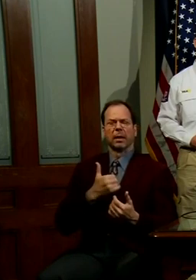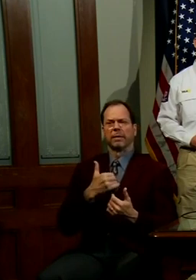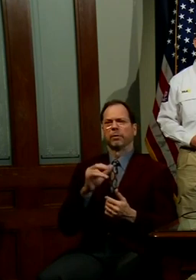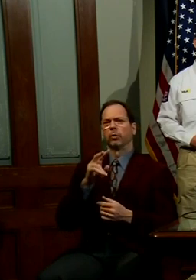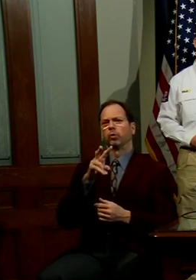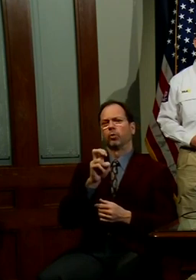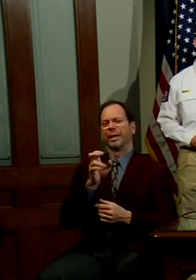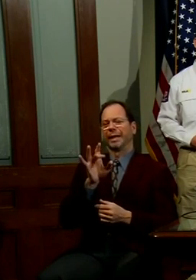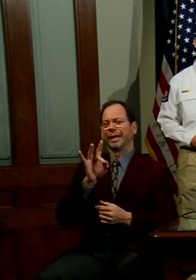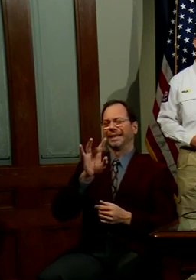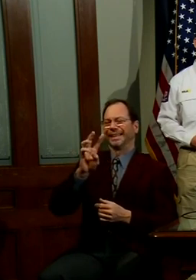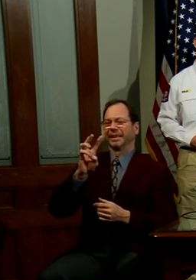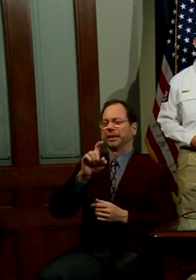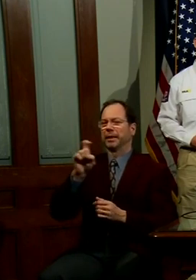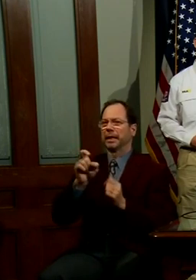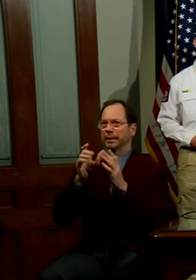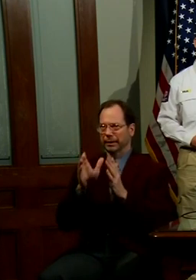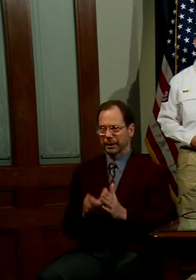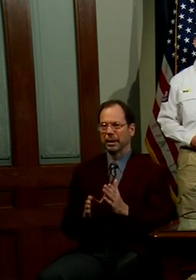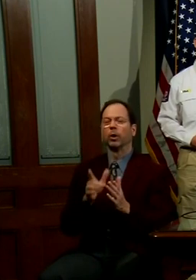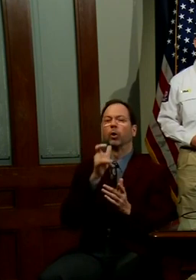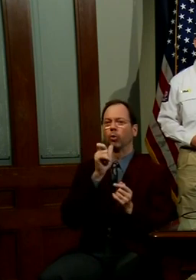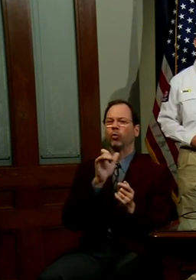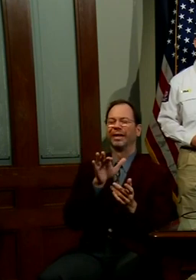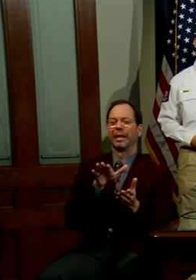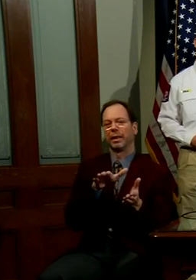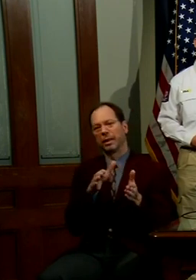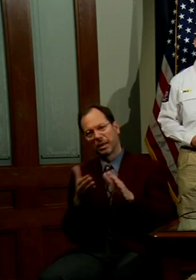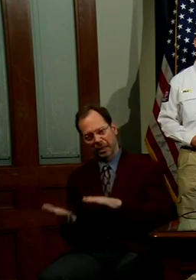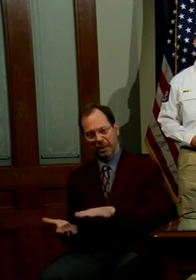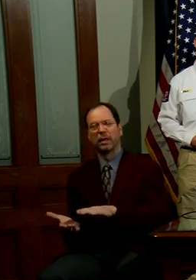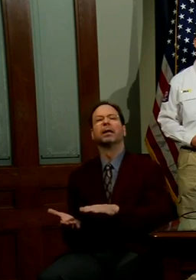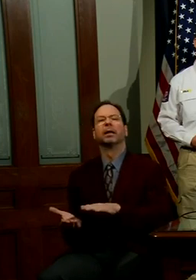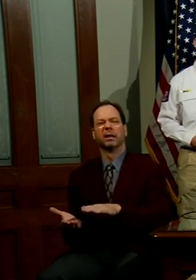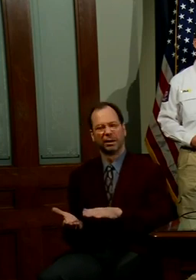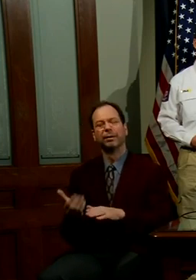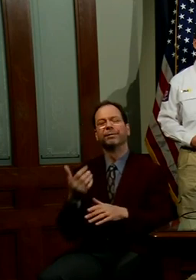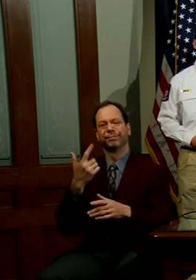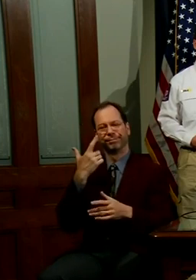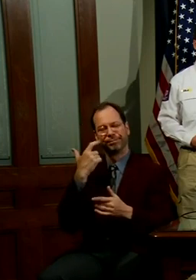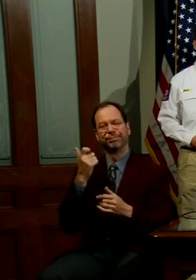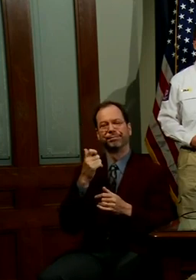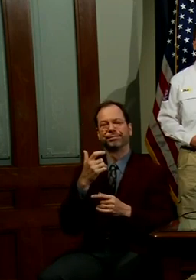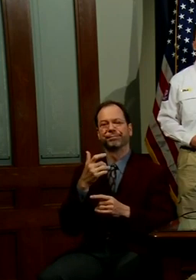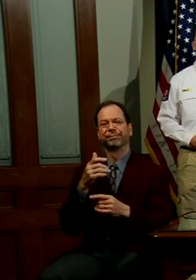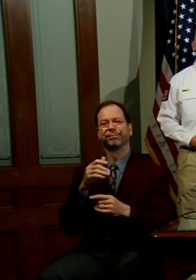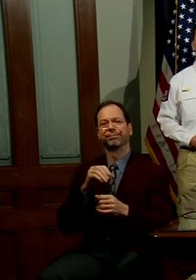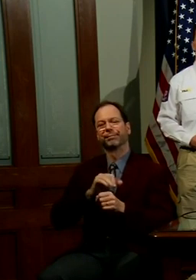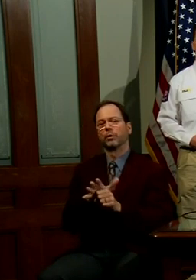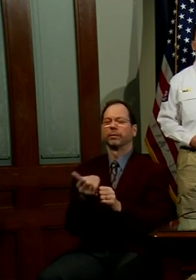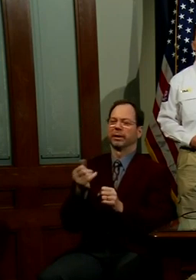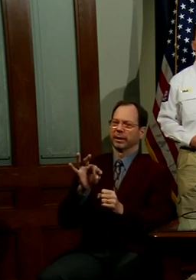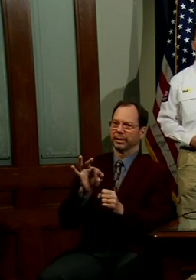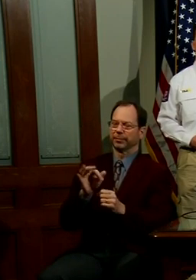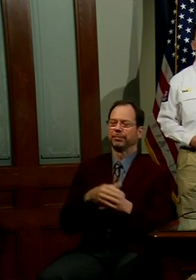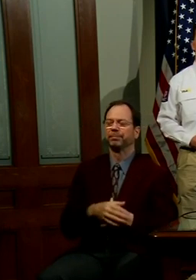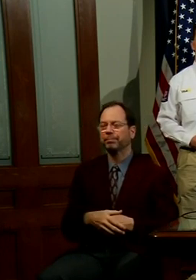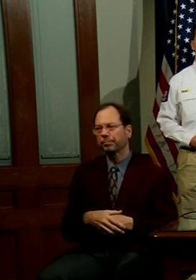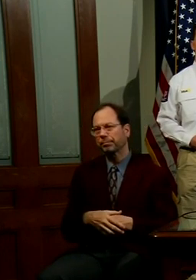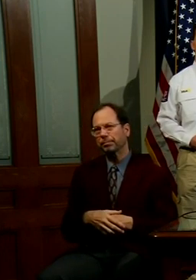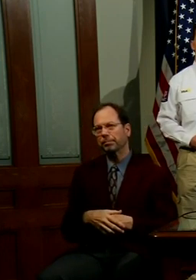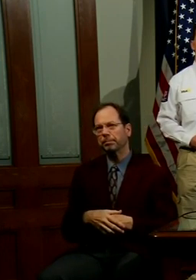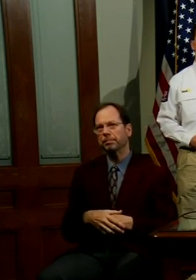286 Texans who have lost their lives because of COVID-19. Very importantly,